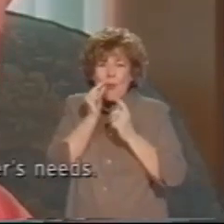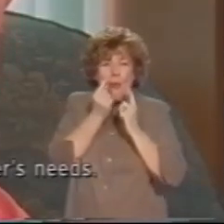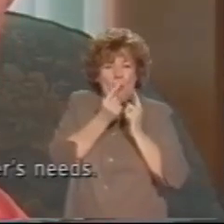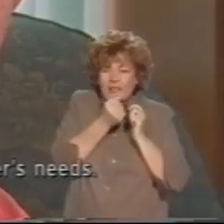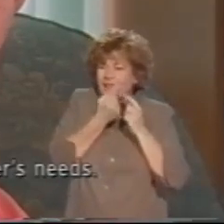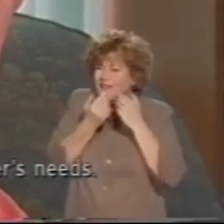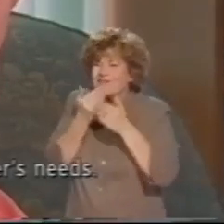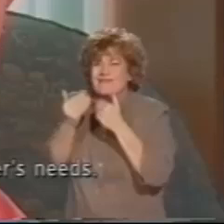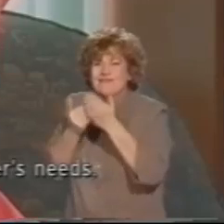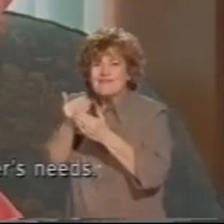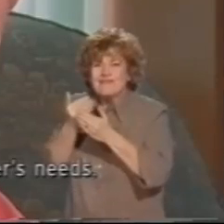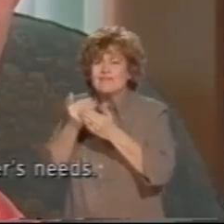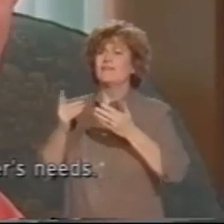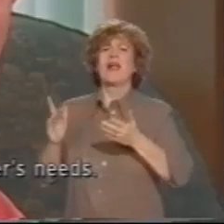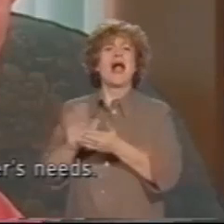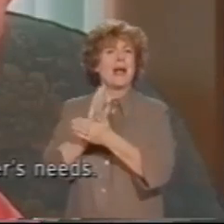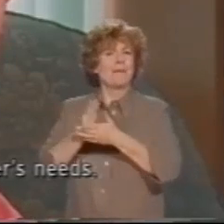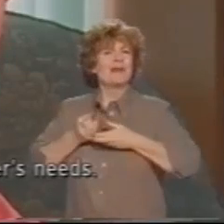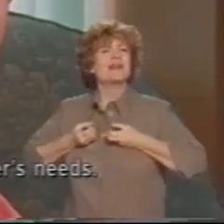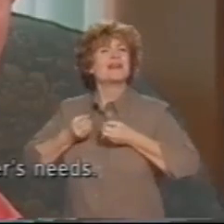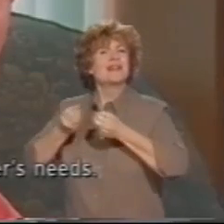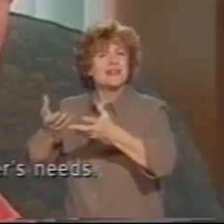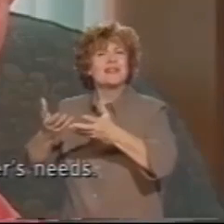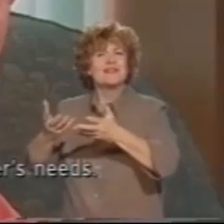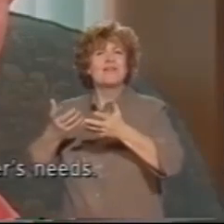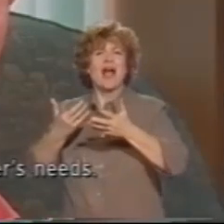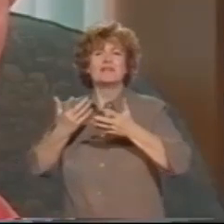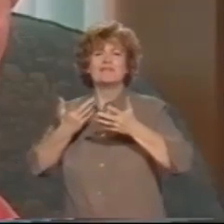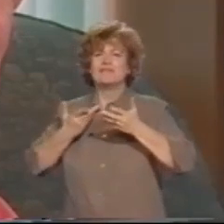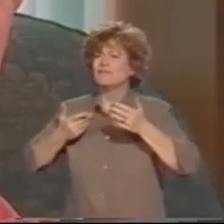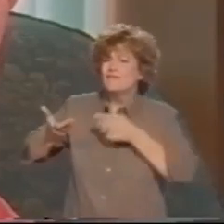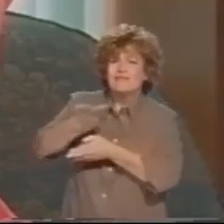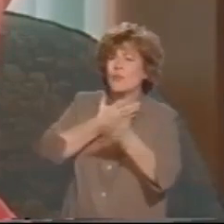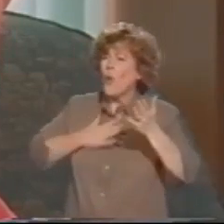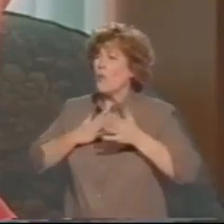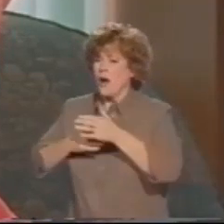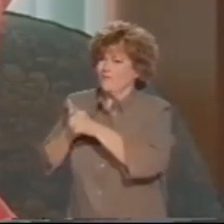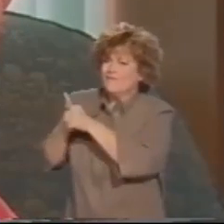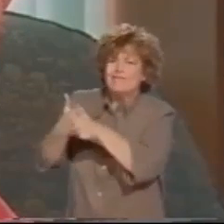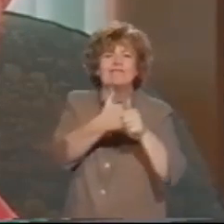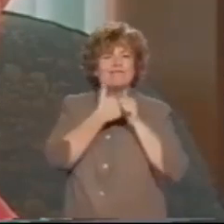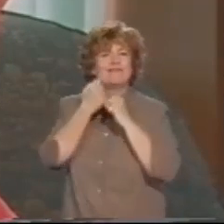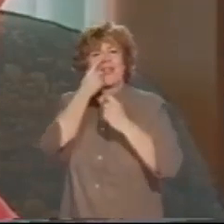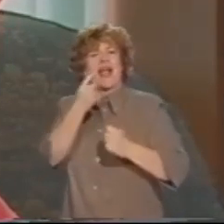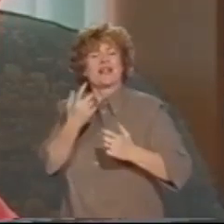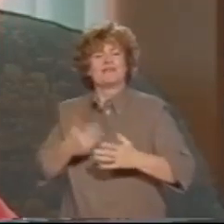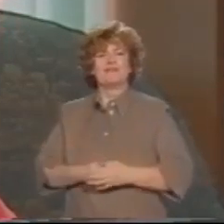Performed to meet each other's needs So,